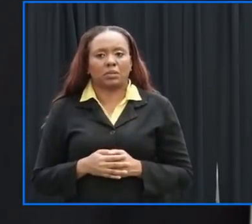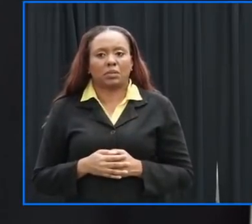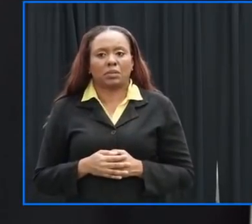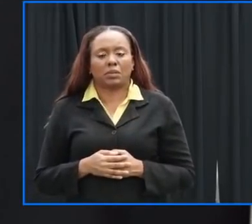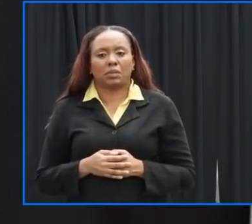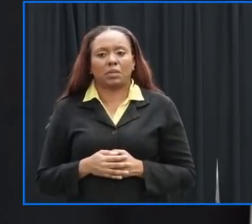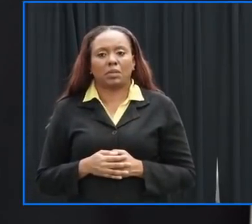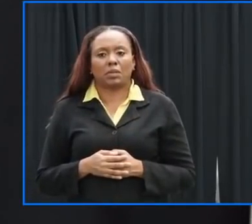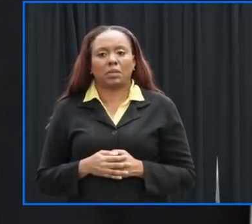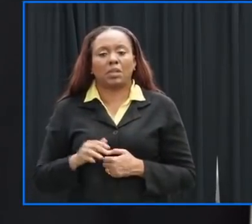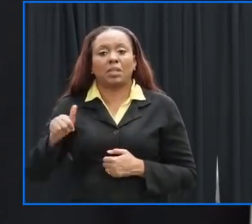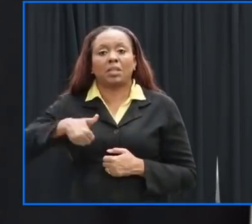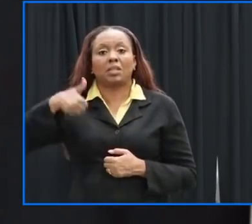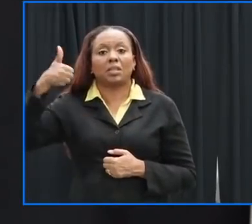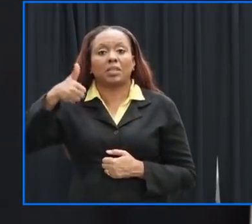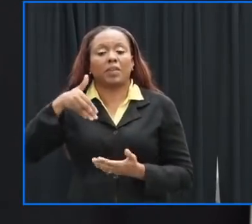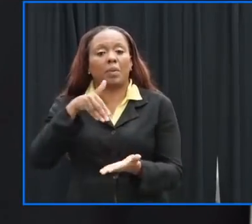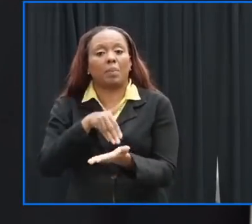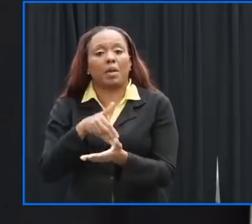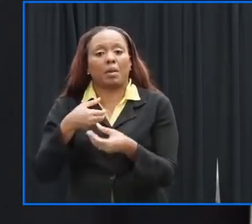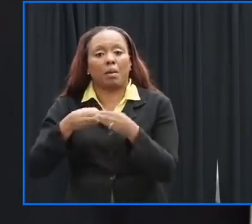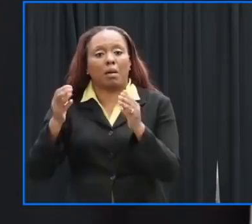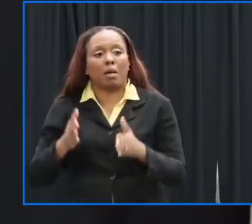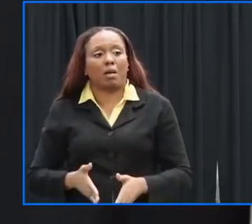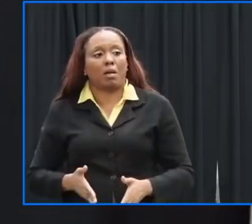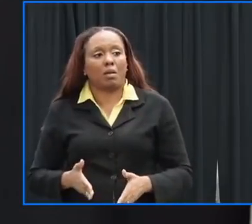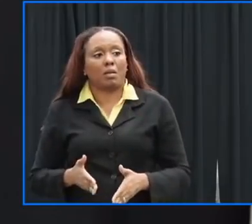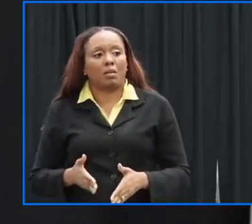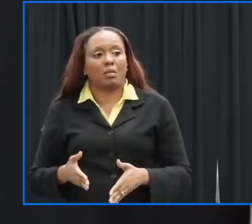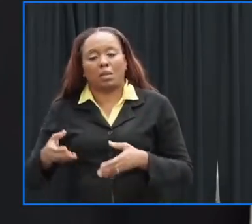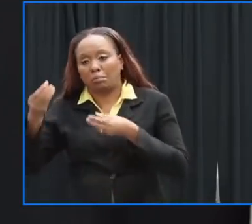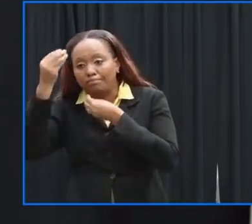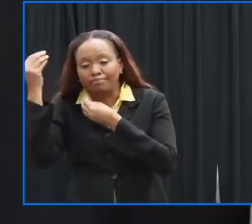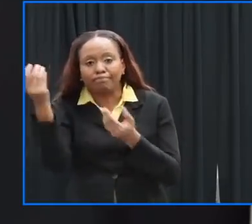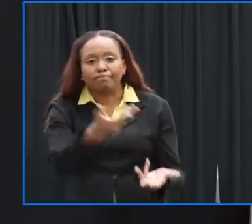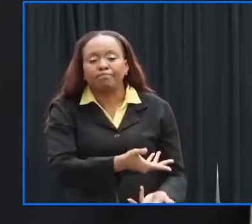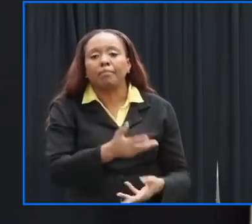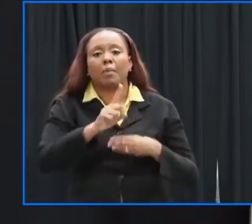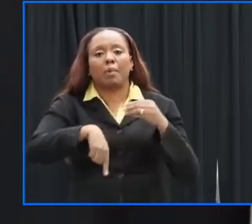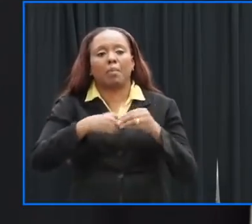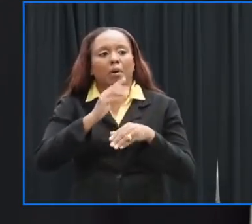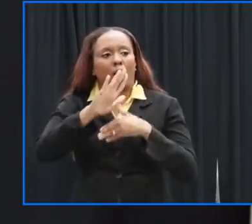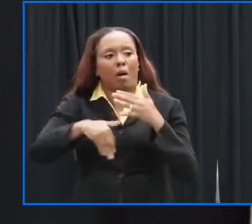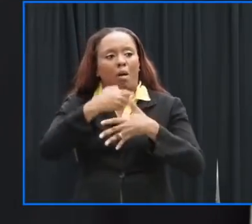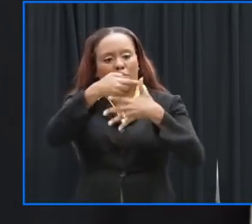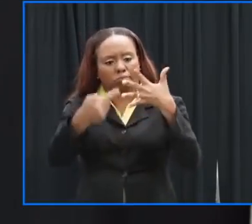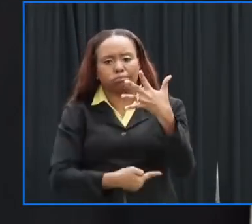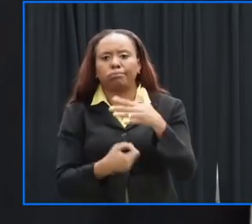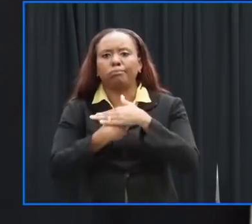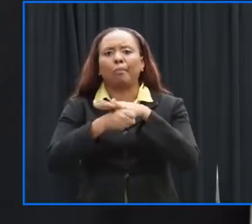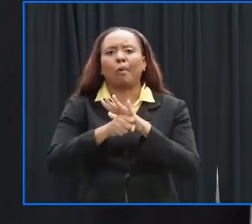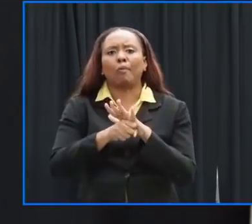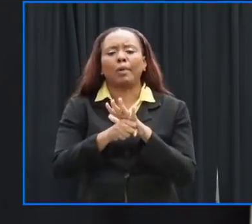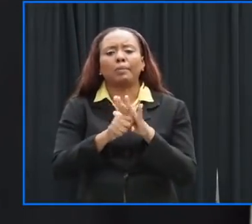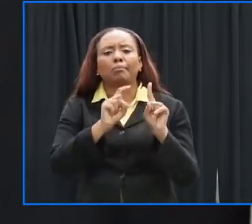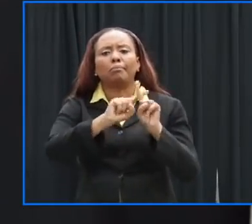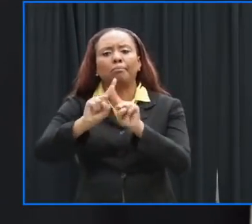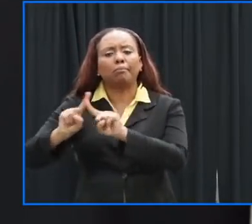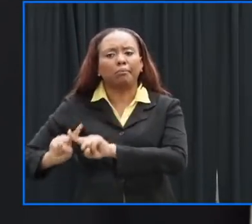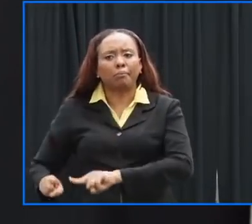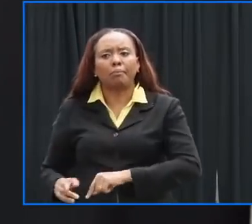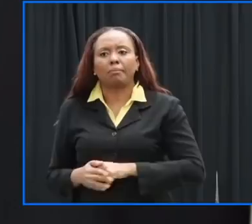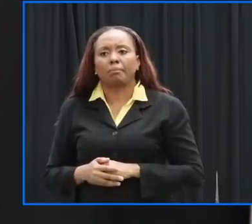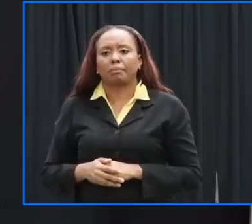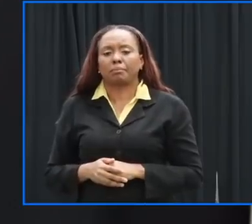advises the prime minister on all covid related matters given the exigencies of this